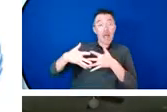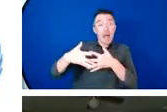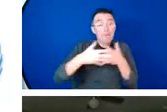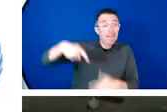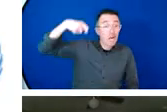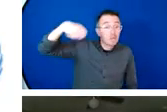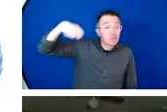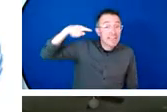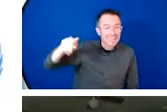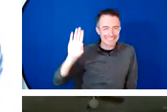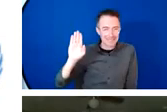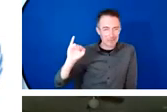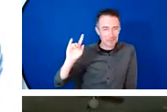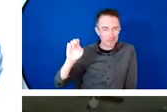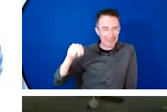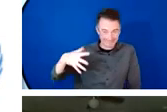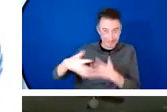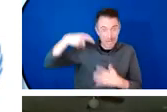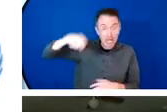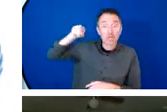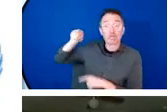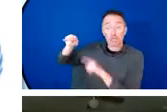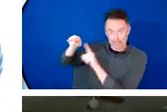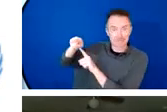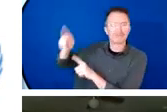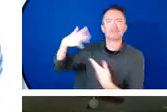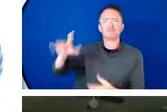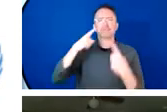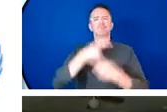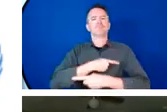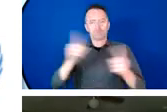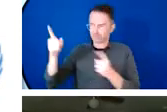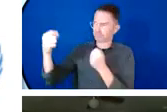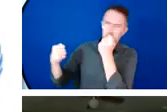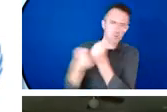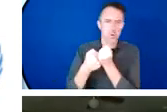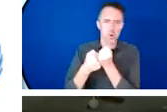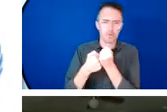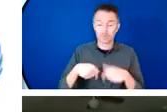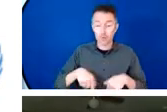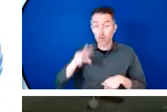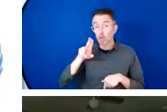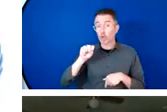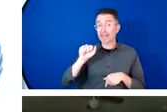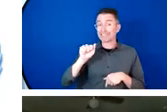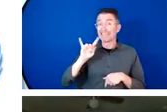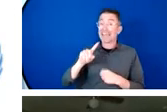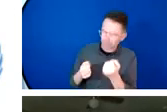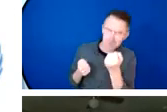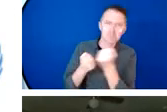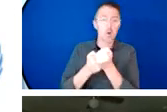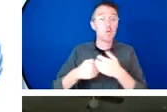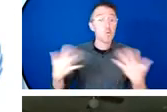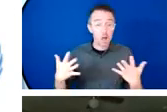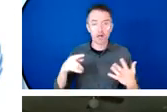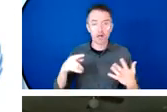critical directive by elevating and integrating key issues around climate justice and equity including increased and active collaboration